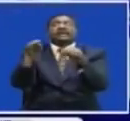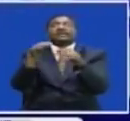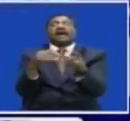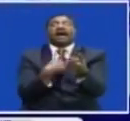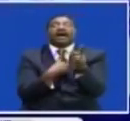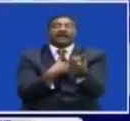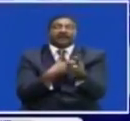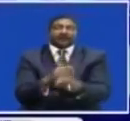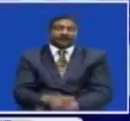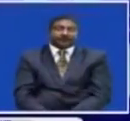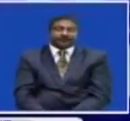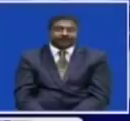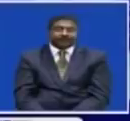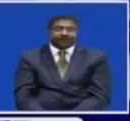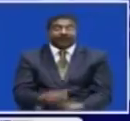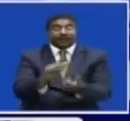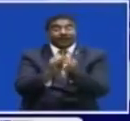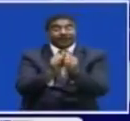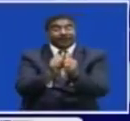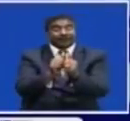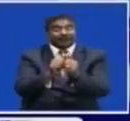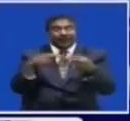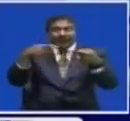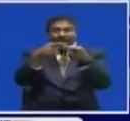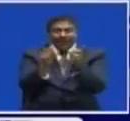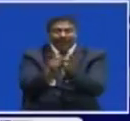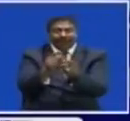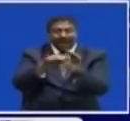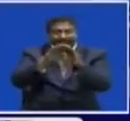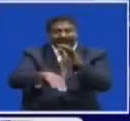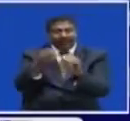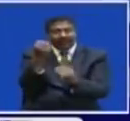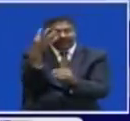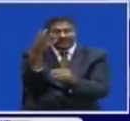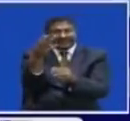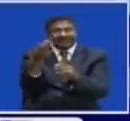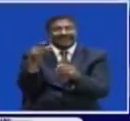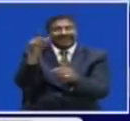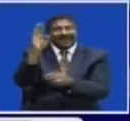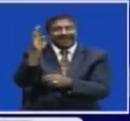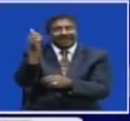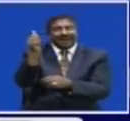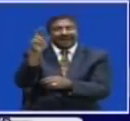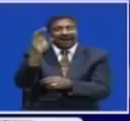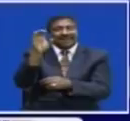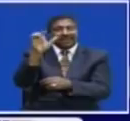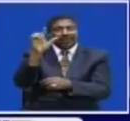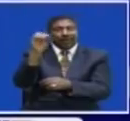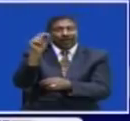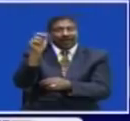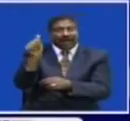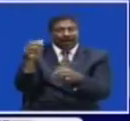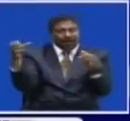And in Sports news A group Of under 14 Community Players Under the Barcelona Academy Will travel To Spain To